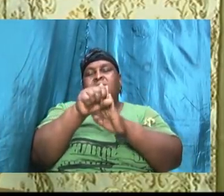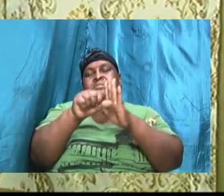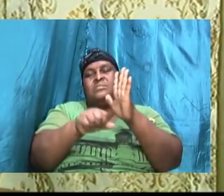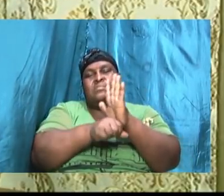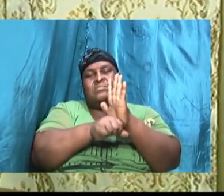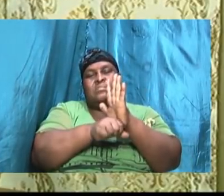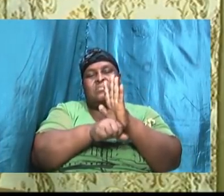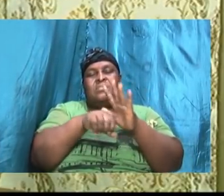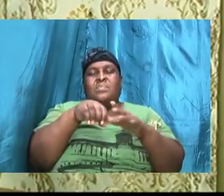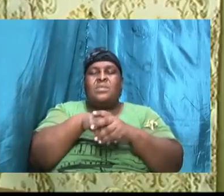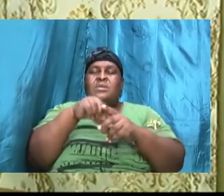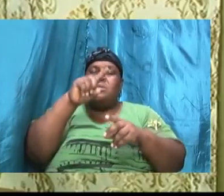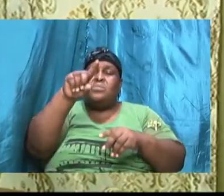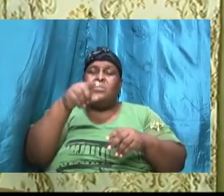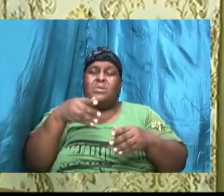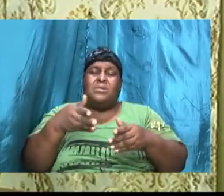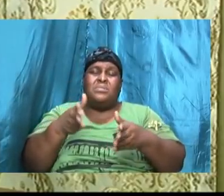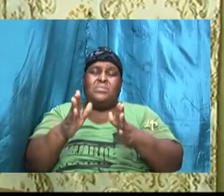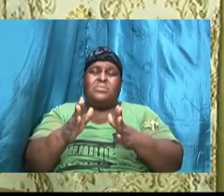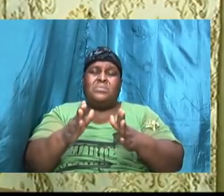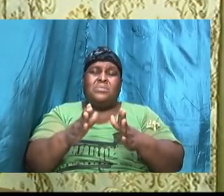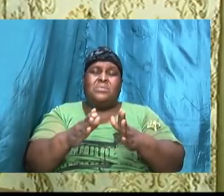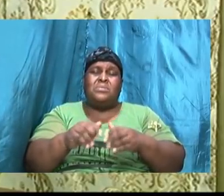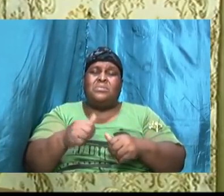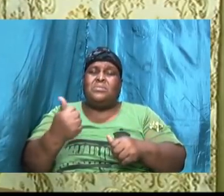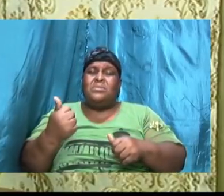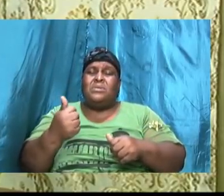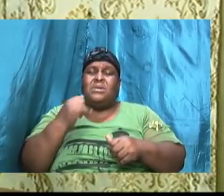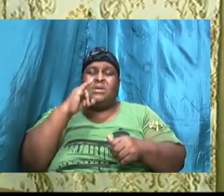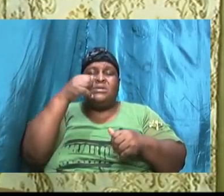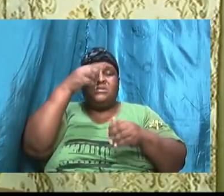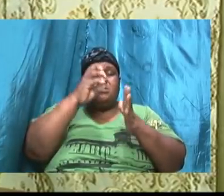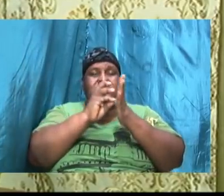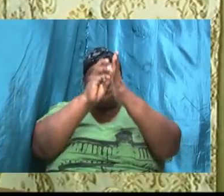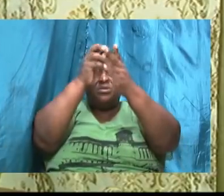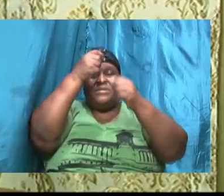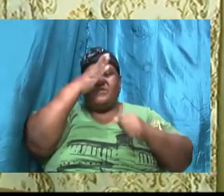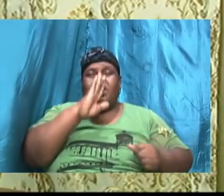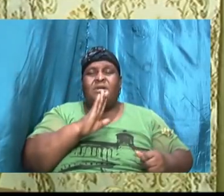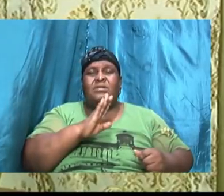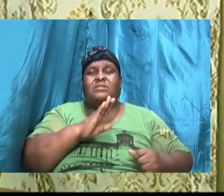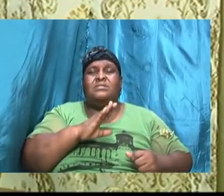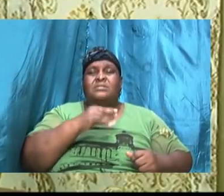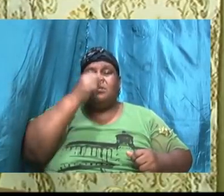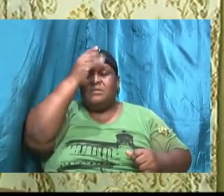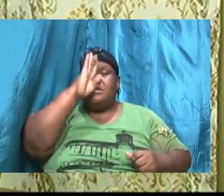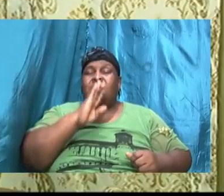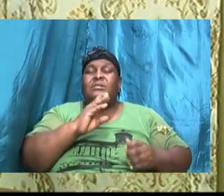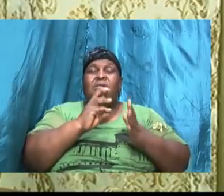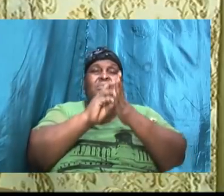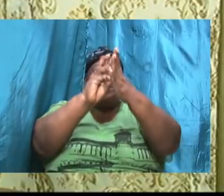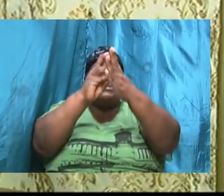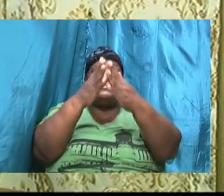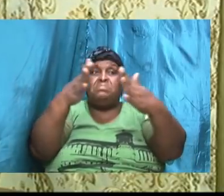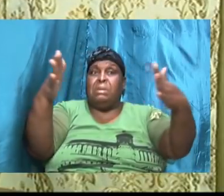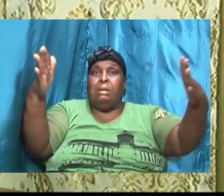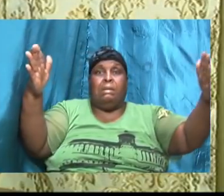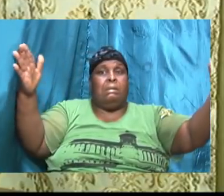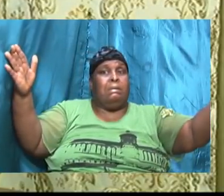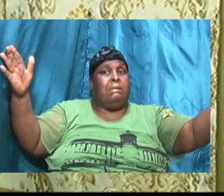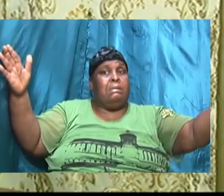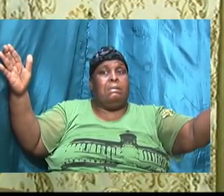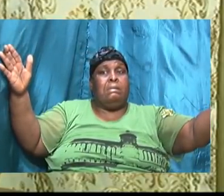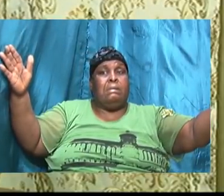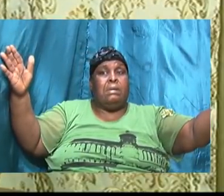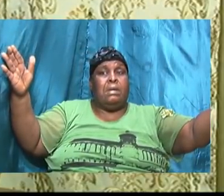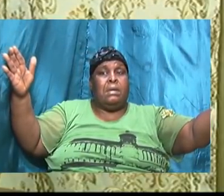in one way or another is the will of God God will is vast sorry